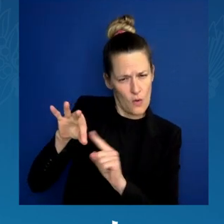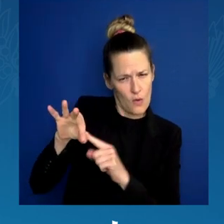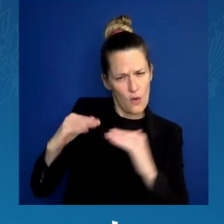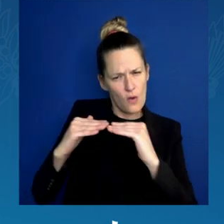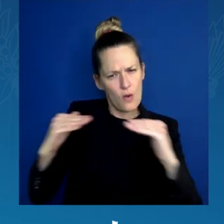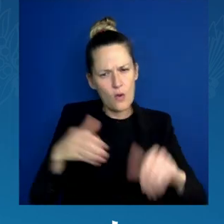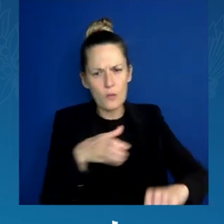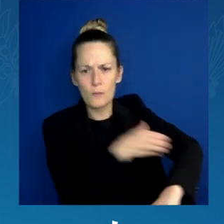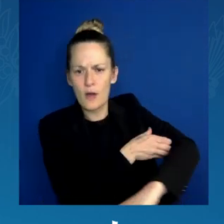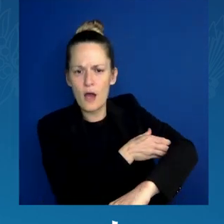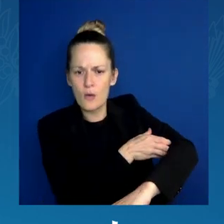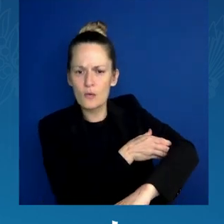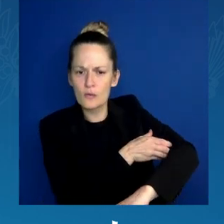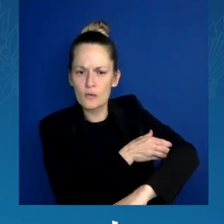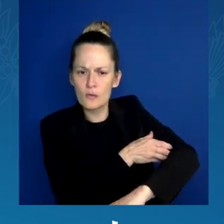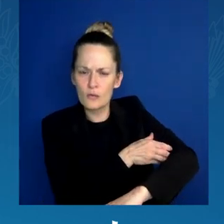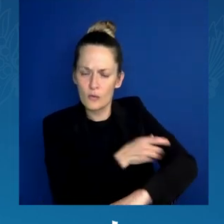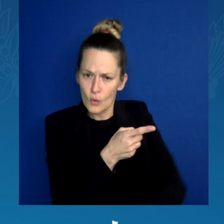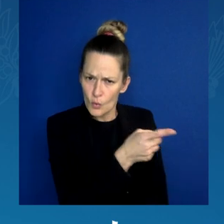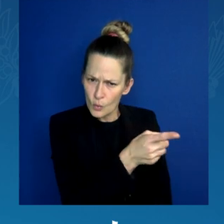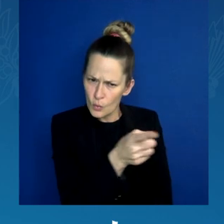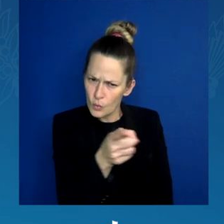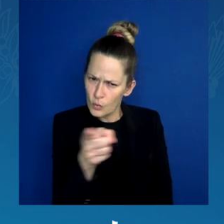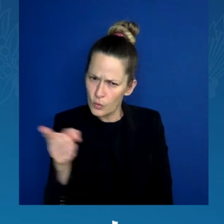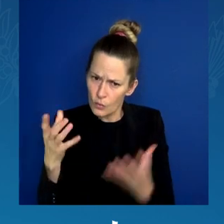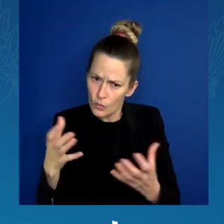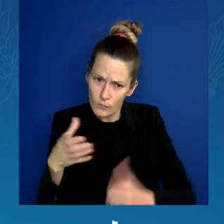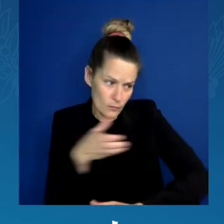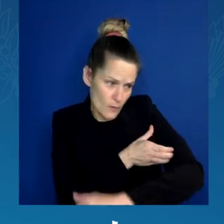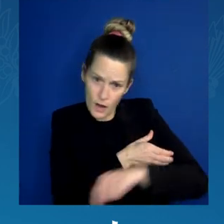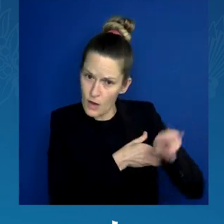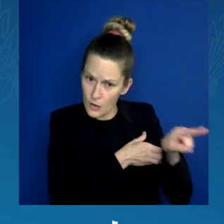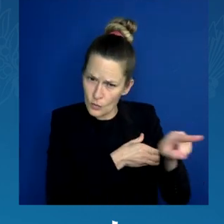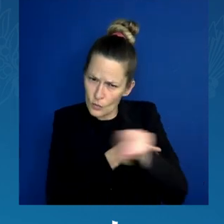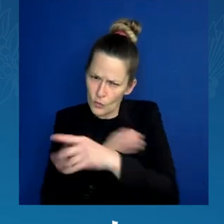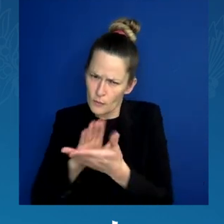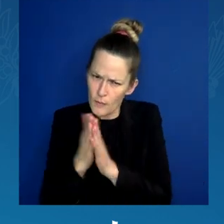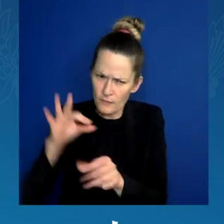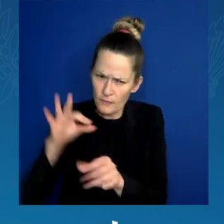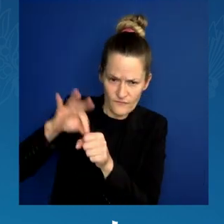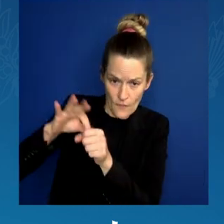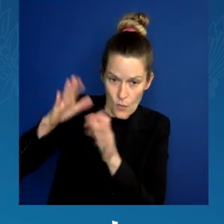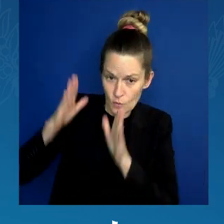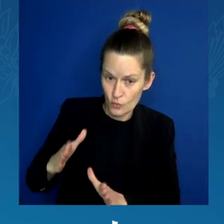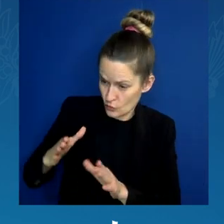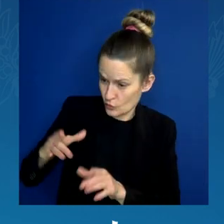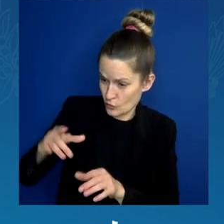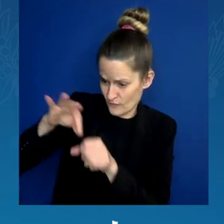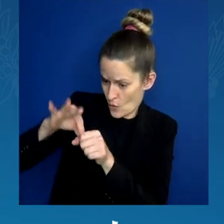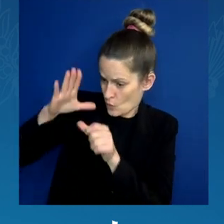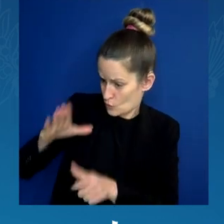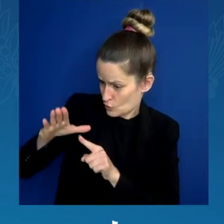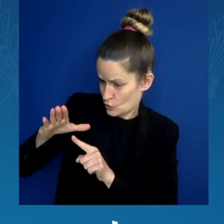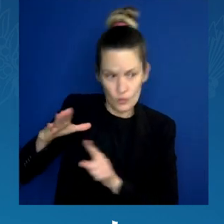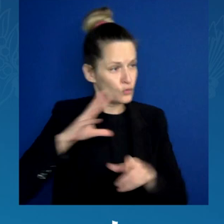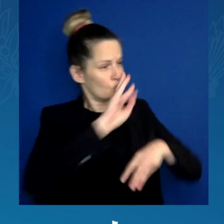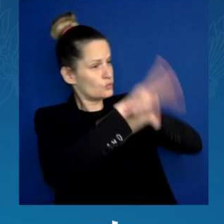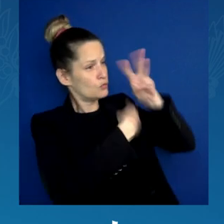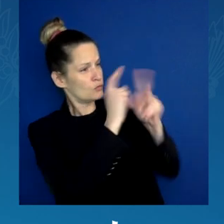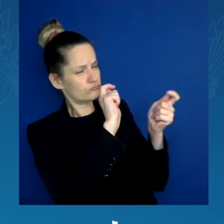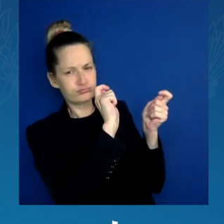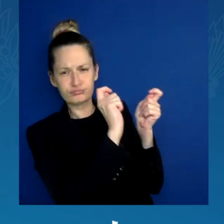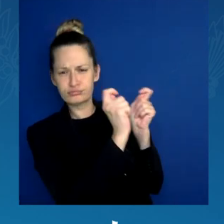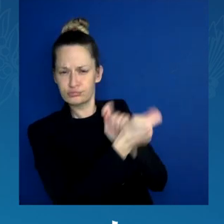when you impact it. We have so many things to vote for. We can vote for solutions to the climate crisis.